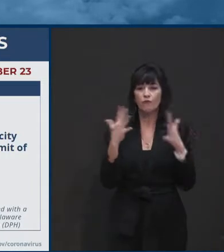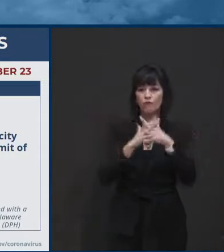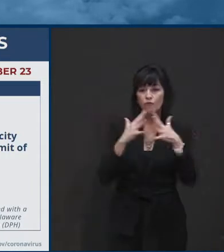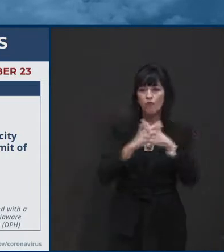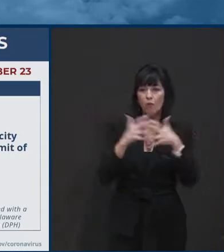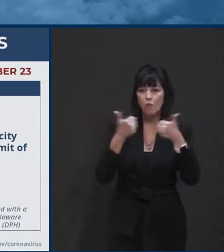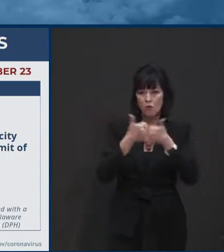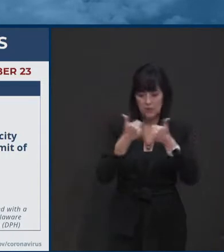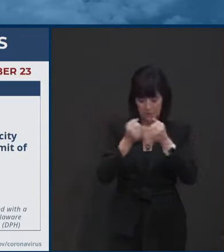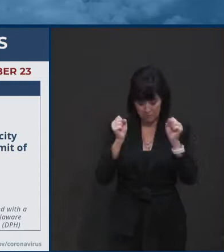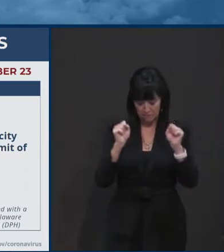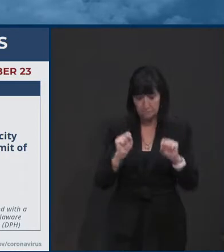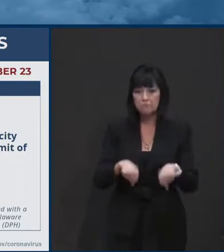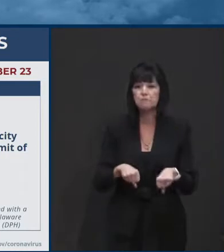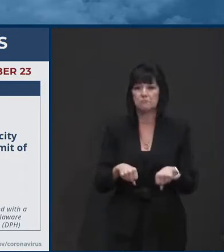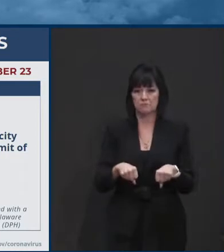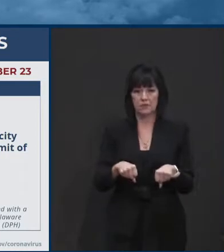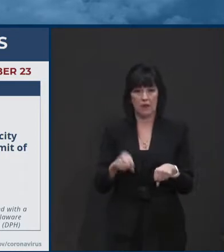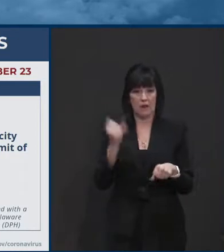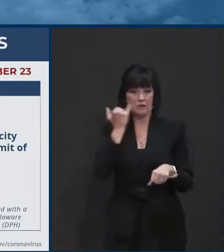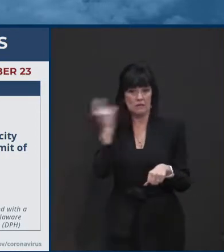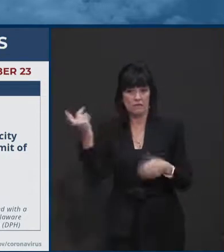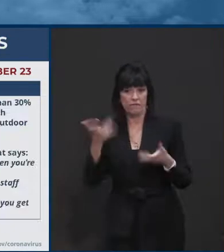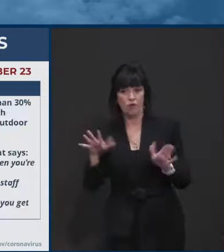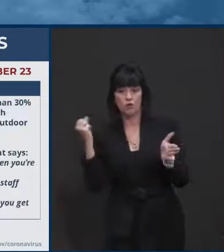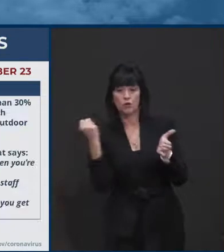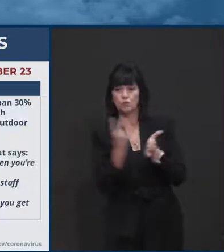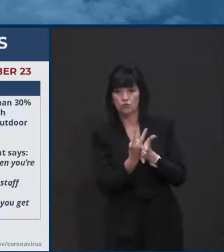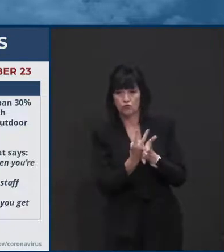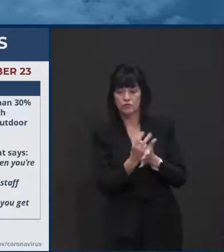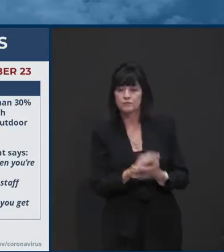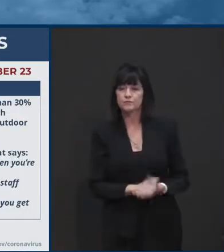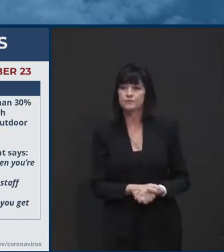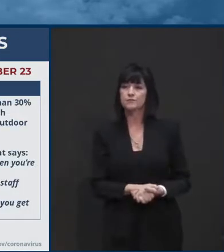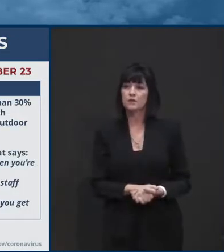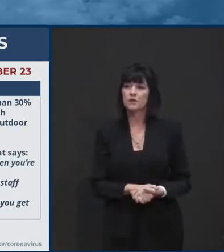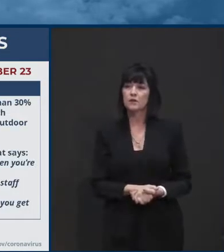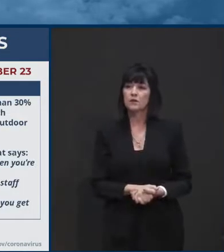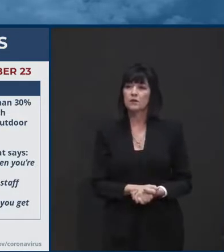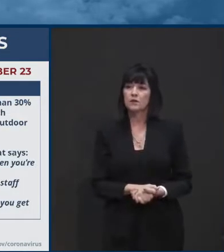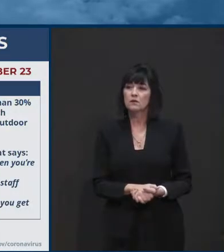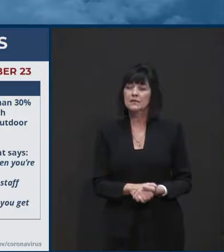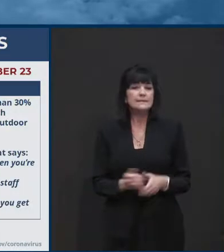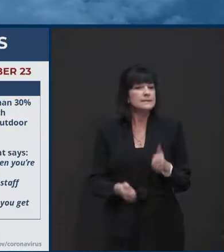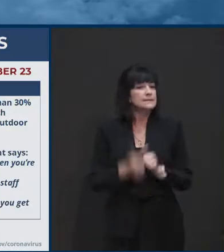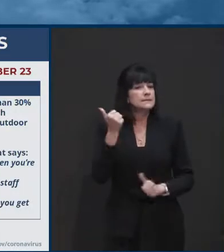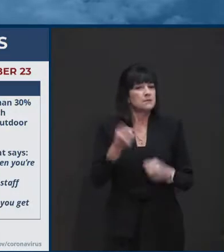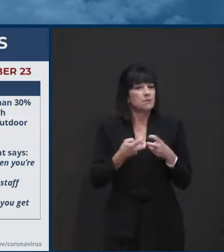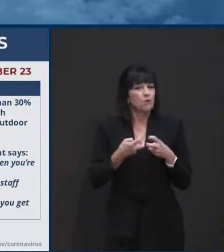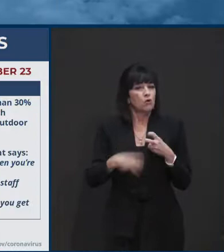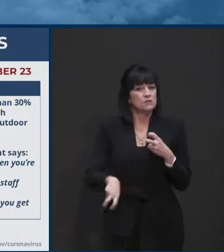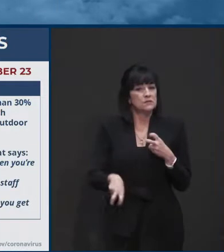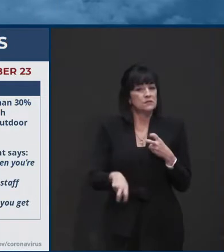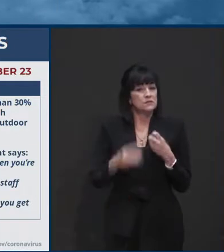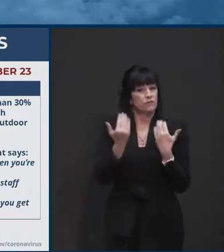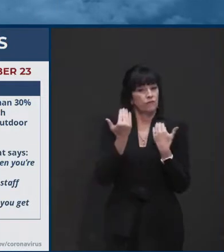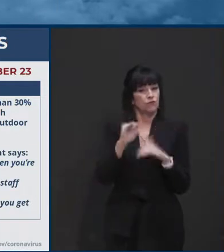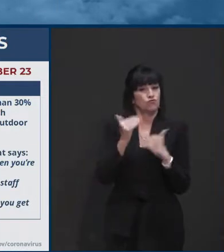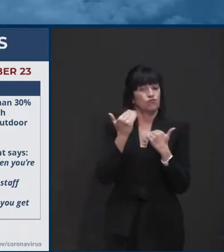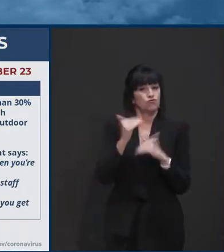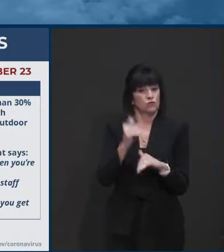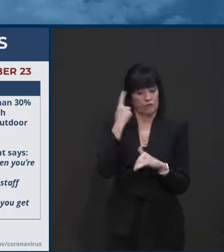under that basis. The restriction that is most difficult for me, particularly given